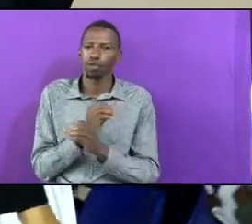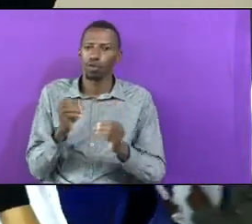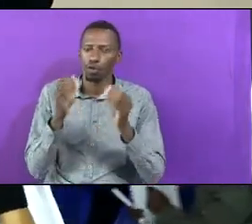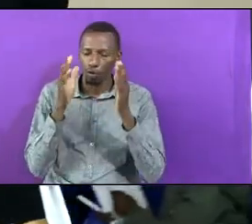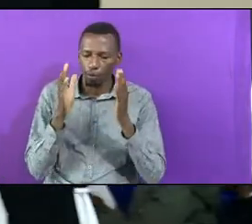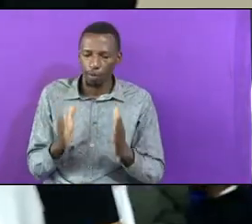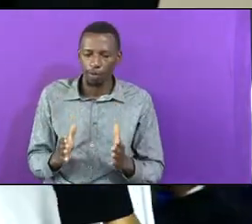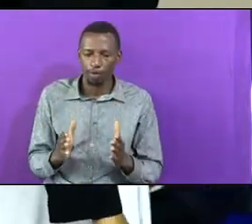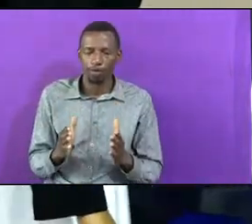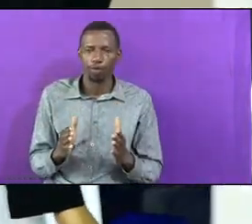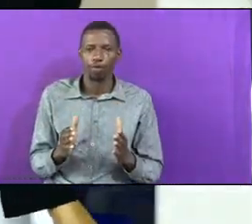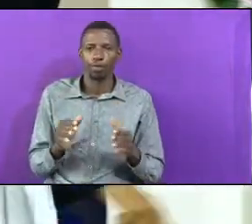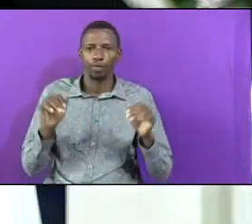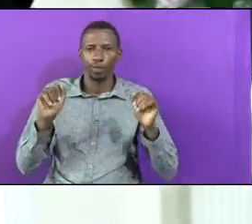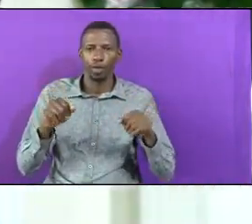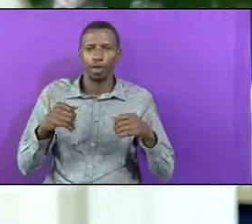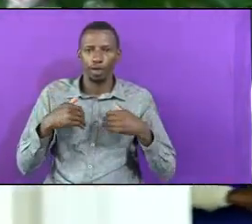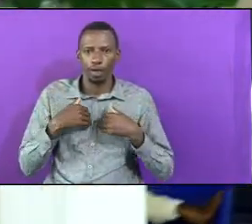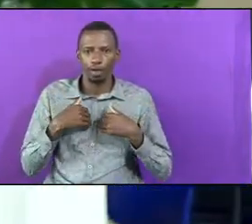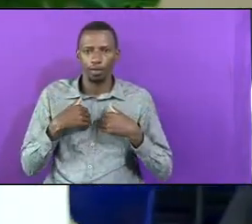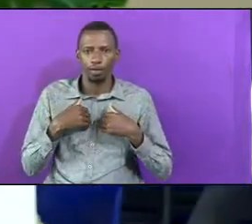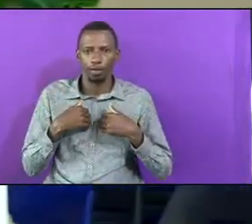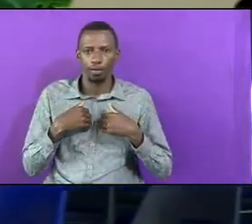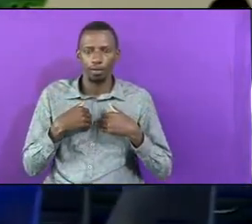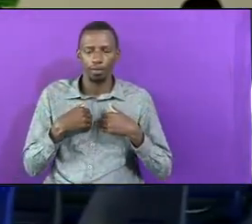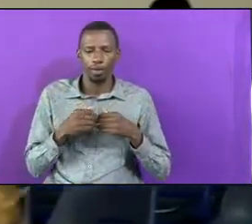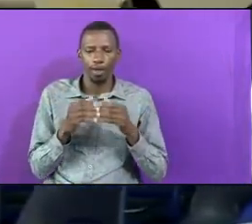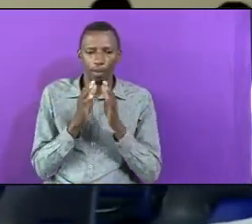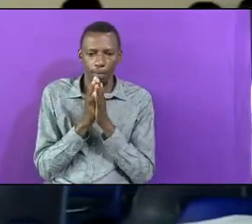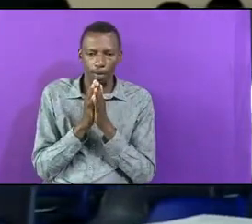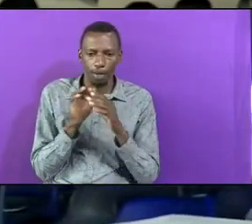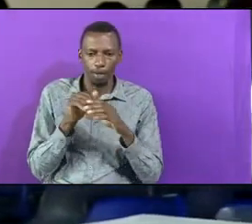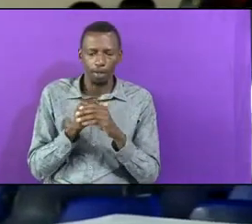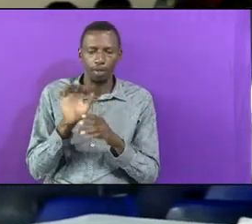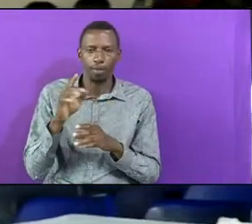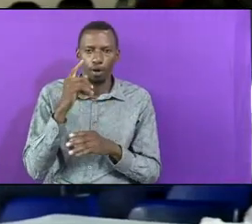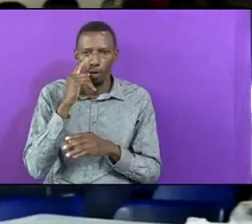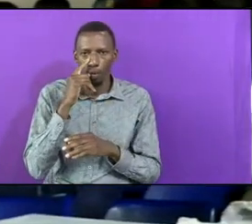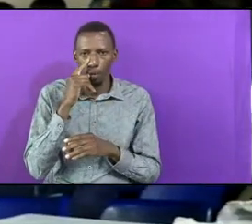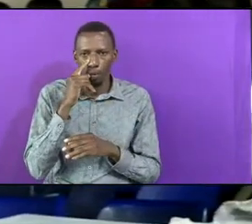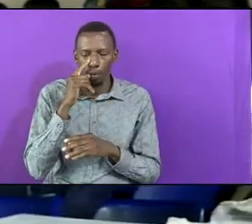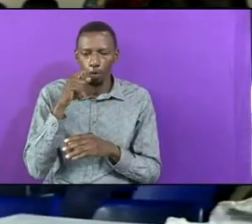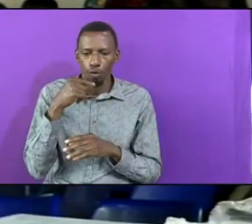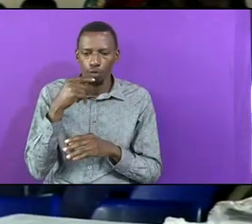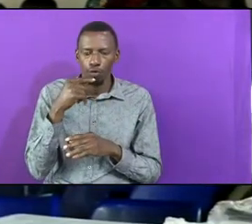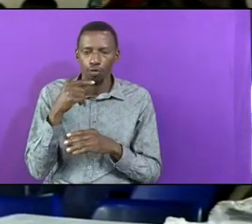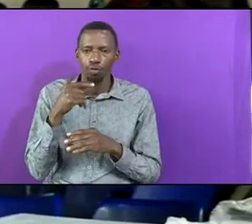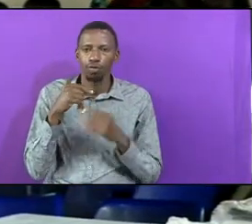In His Home As A Priest Who Is Sleeping With Women Out Here Elder Tom Never